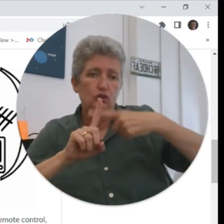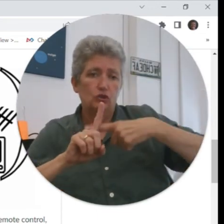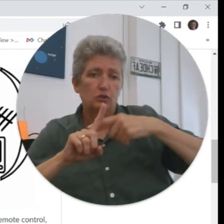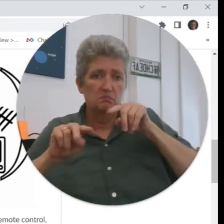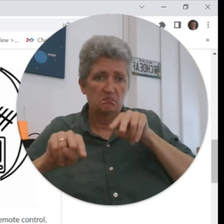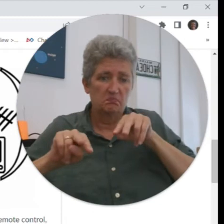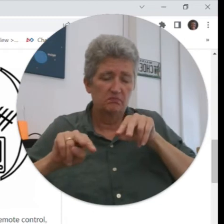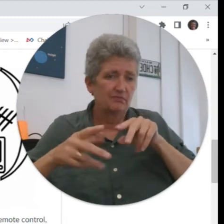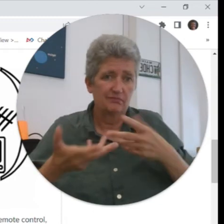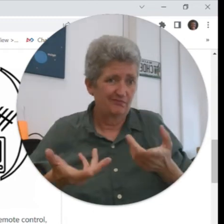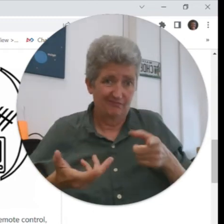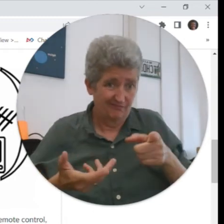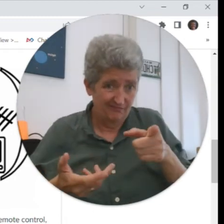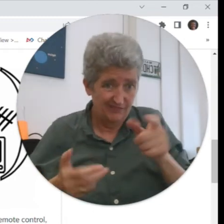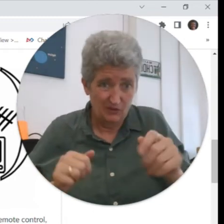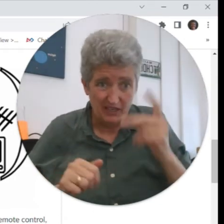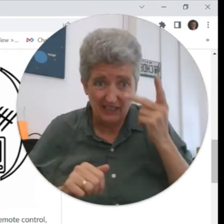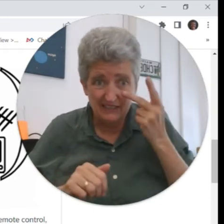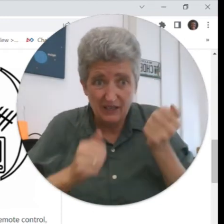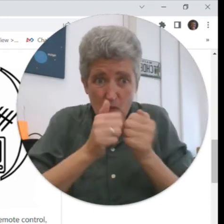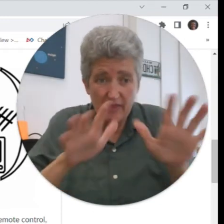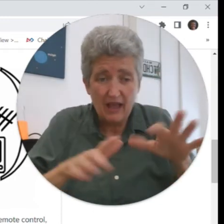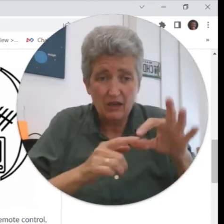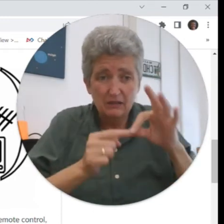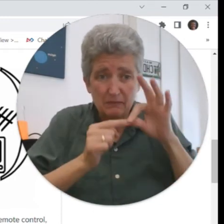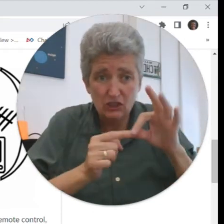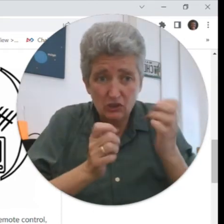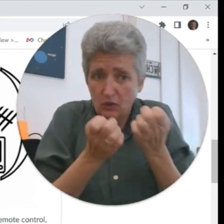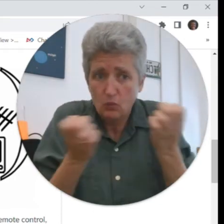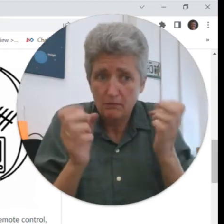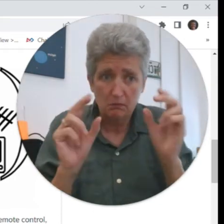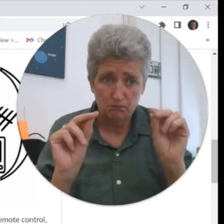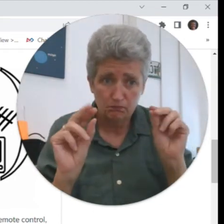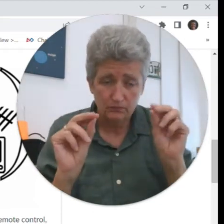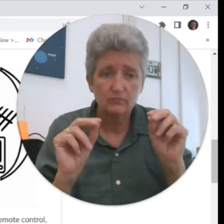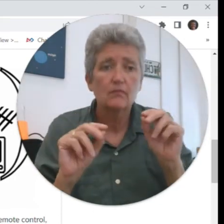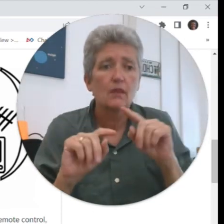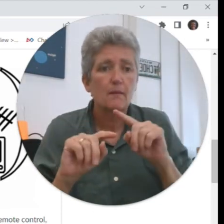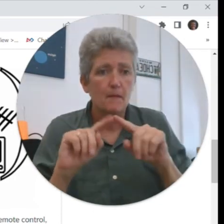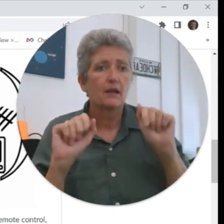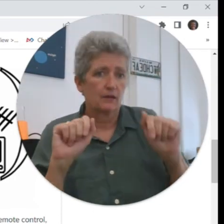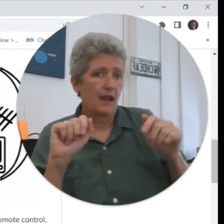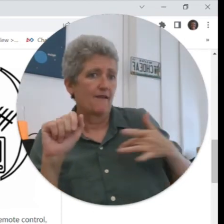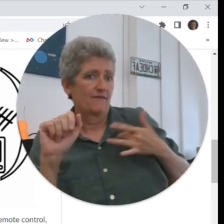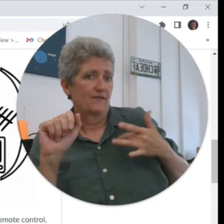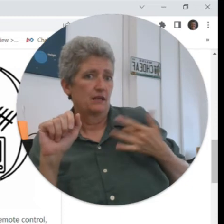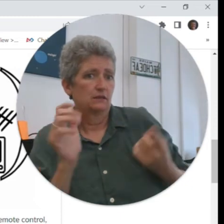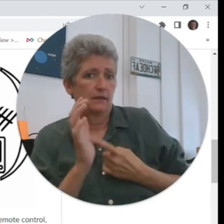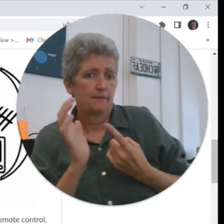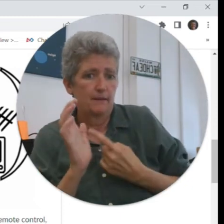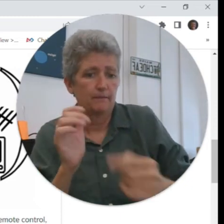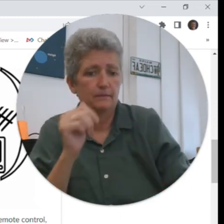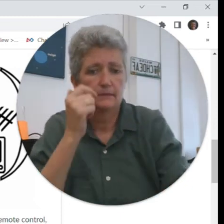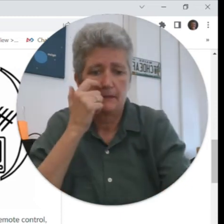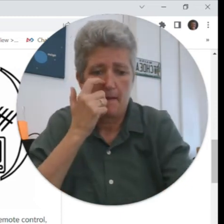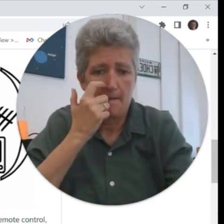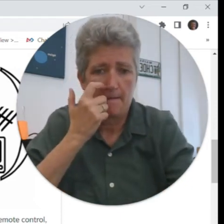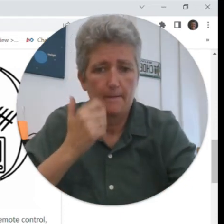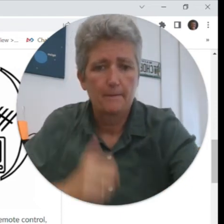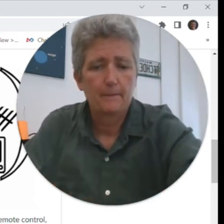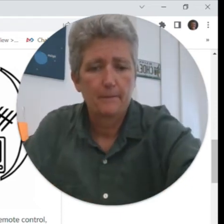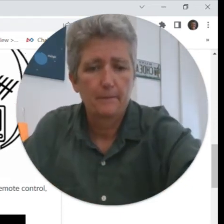and it shows different colors for the different temperatures it's kind of some cool equipment